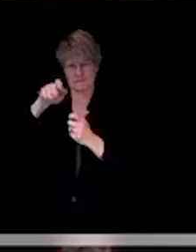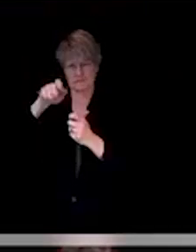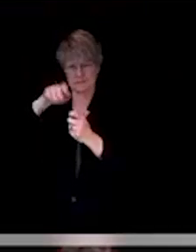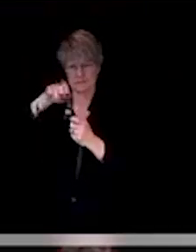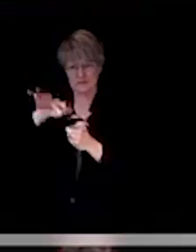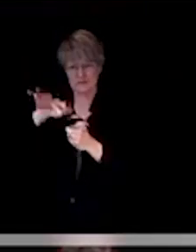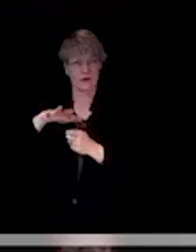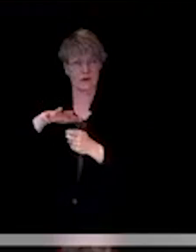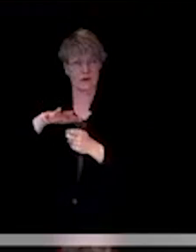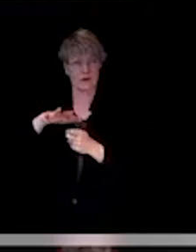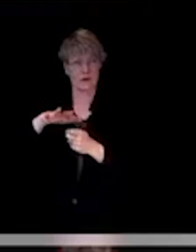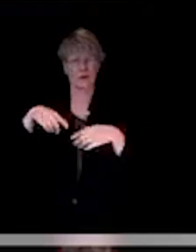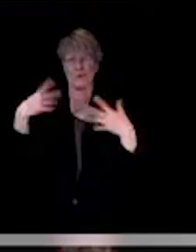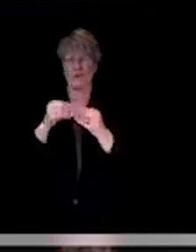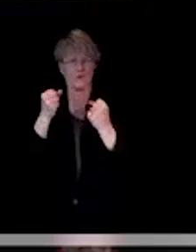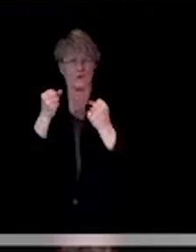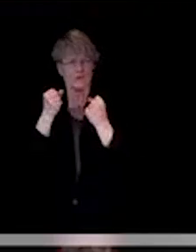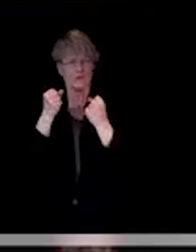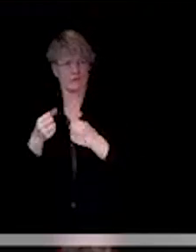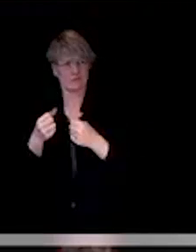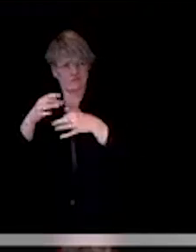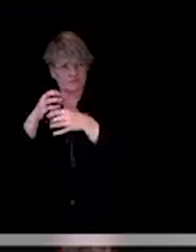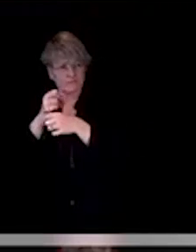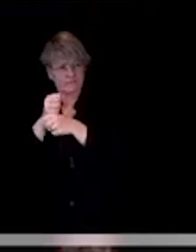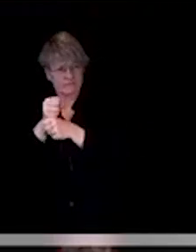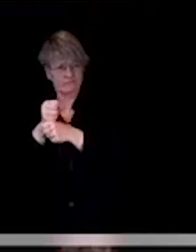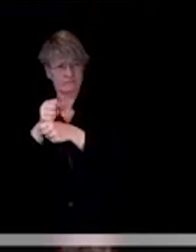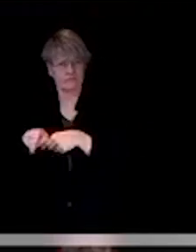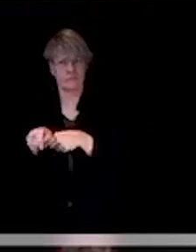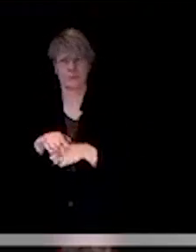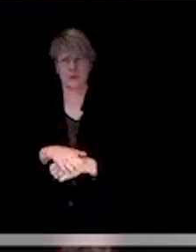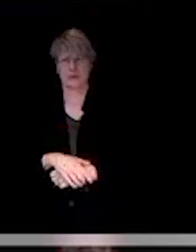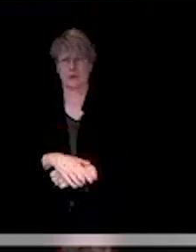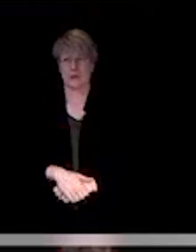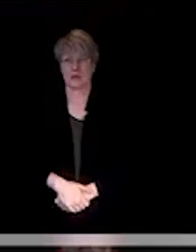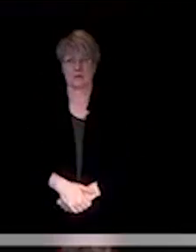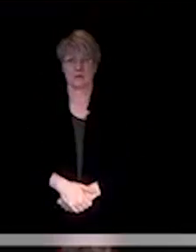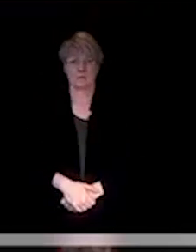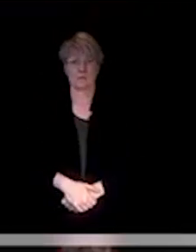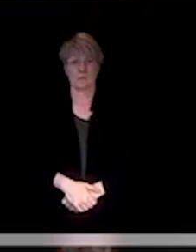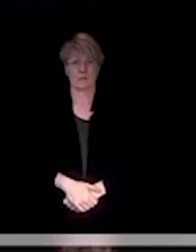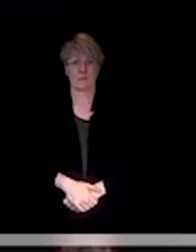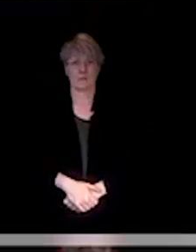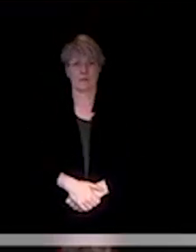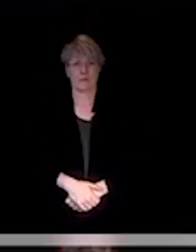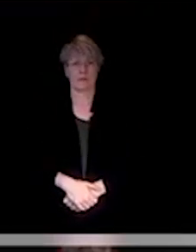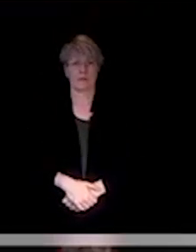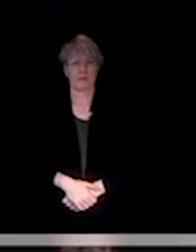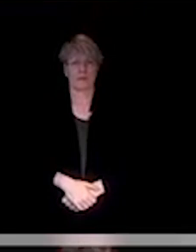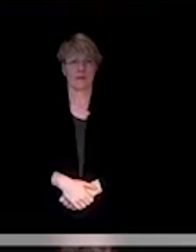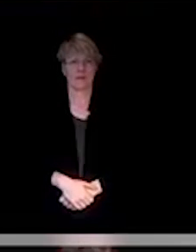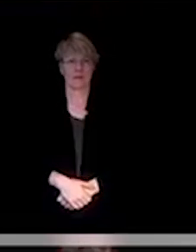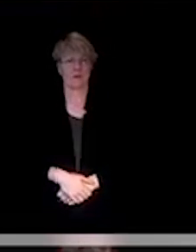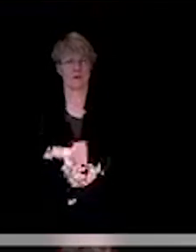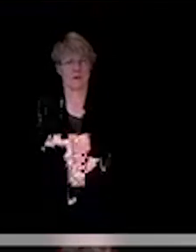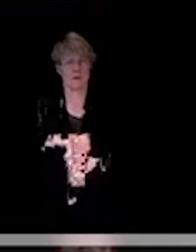-treatment rather than post-treatment, right?